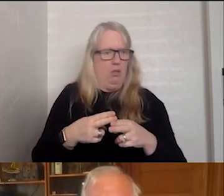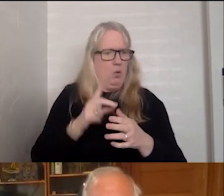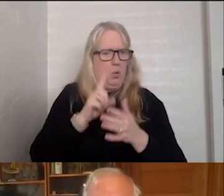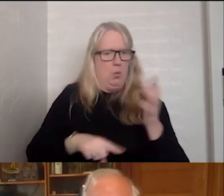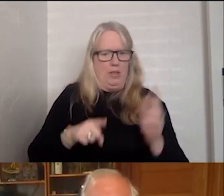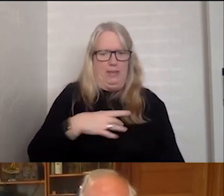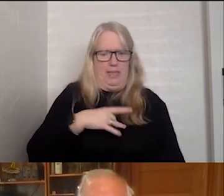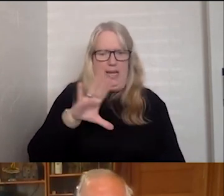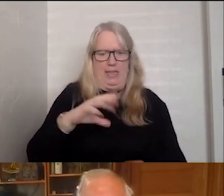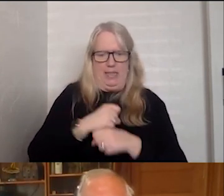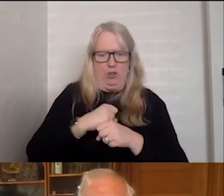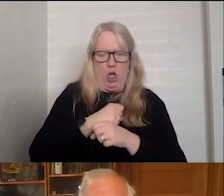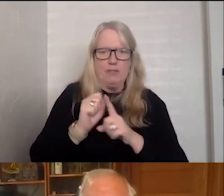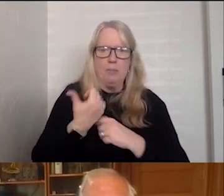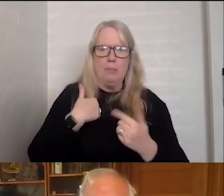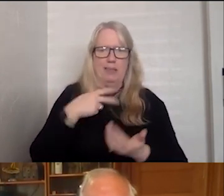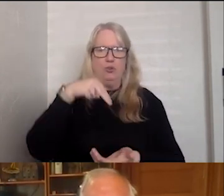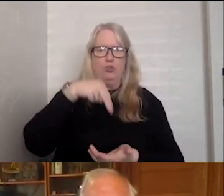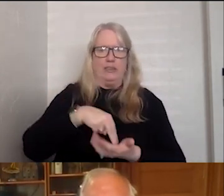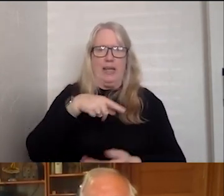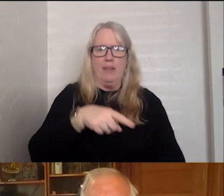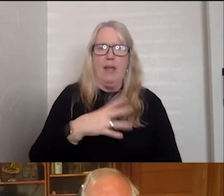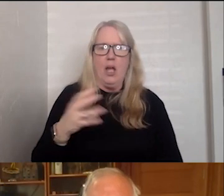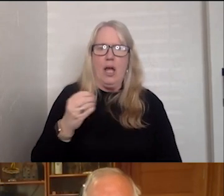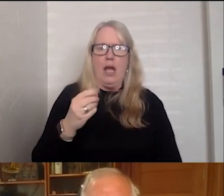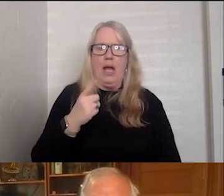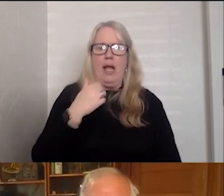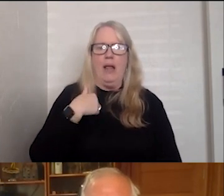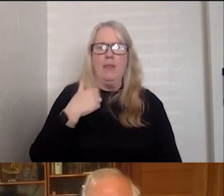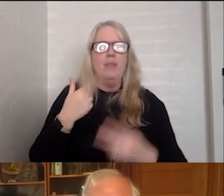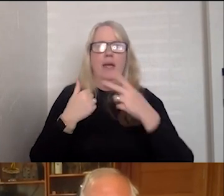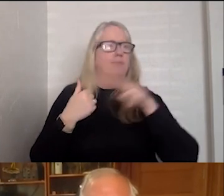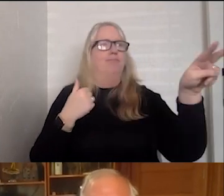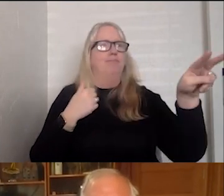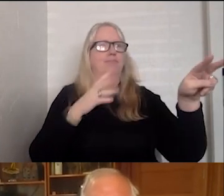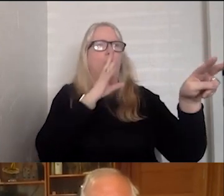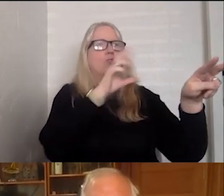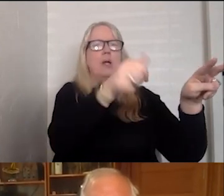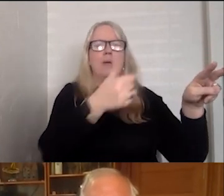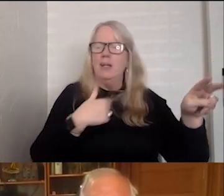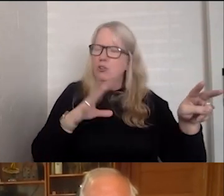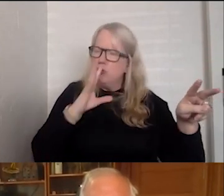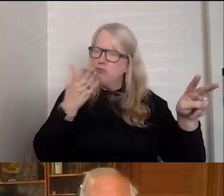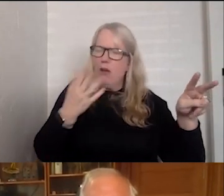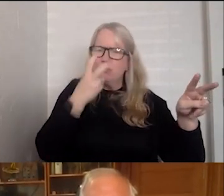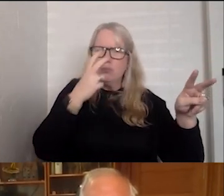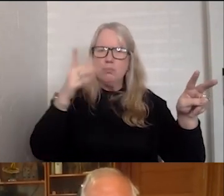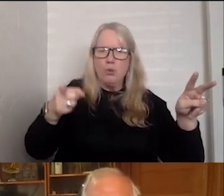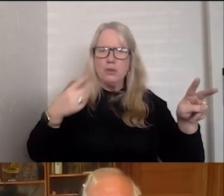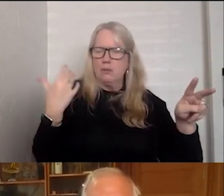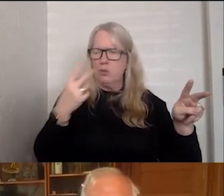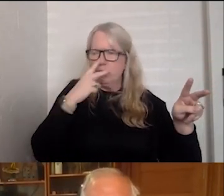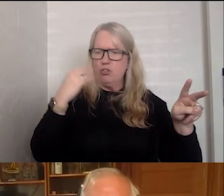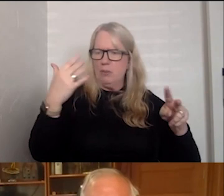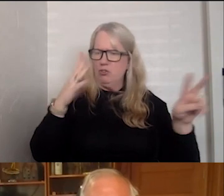situation, where you're standing there and they fix eyes on somebody else. Just talk to the person who is blind or visually